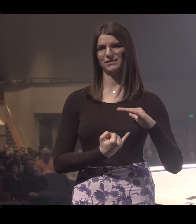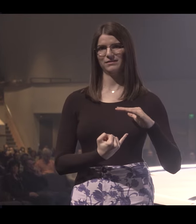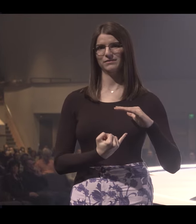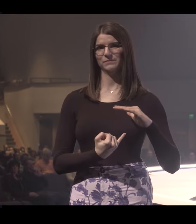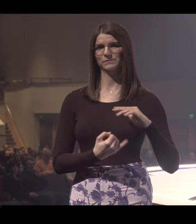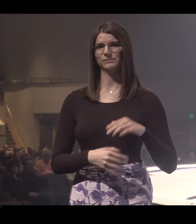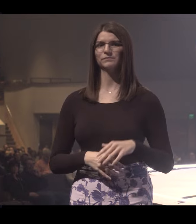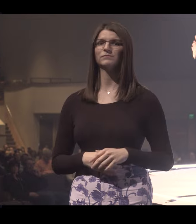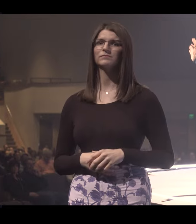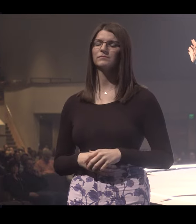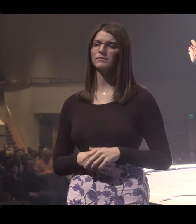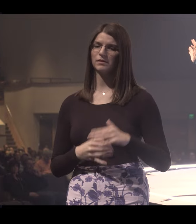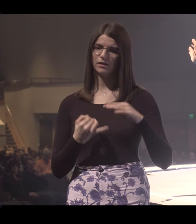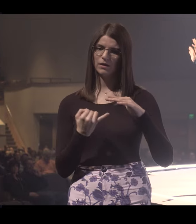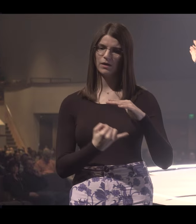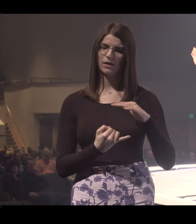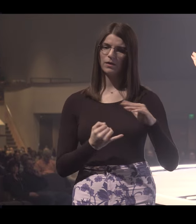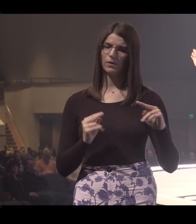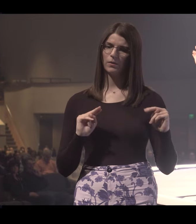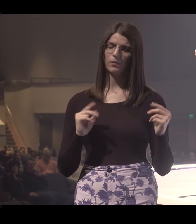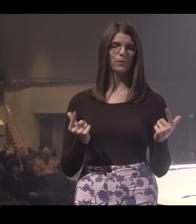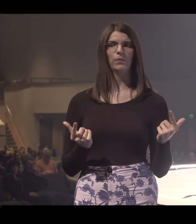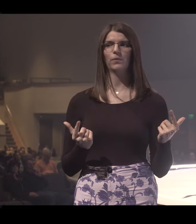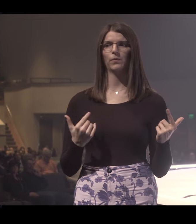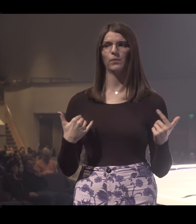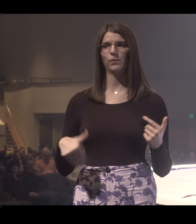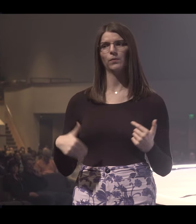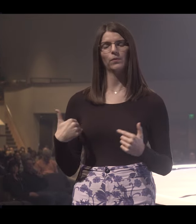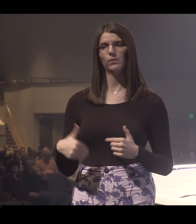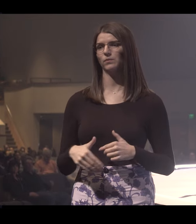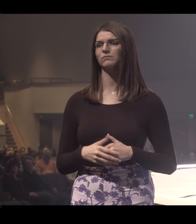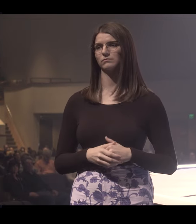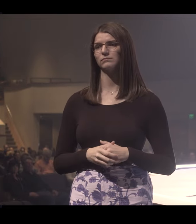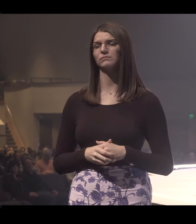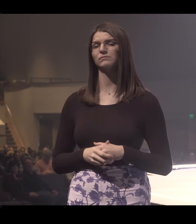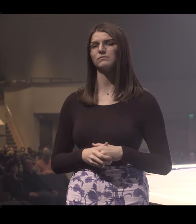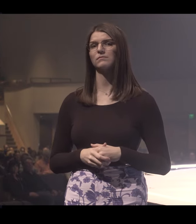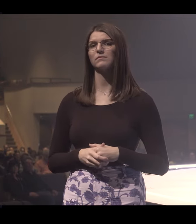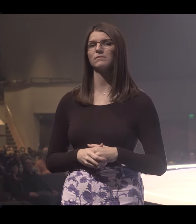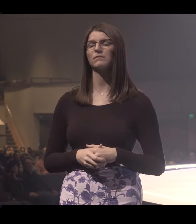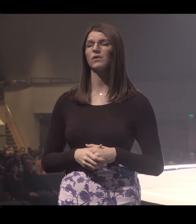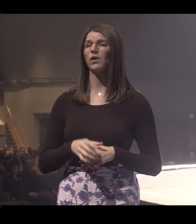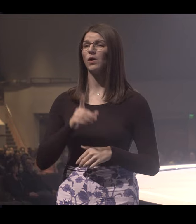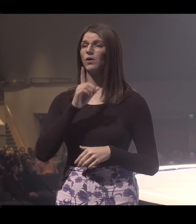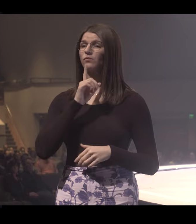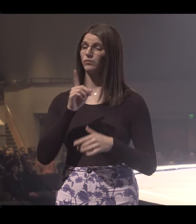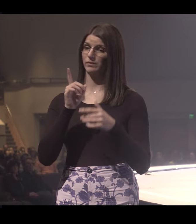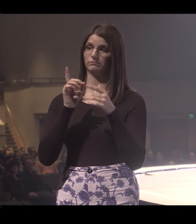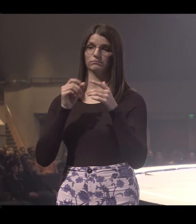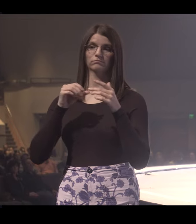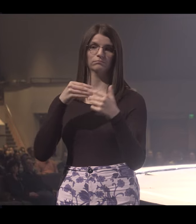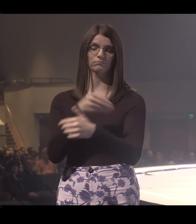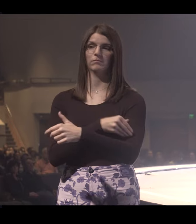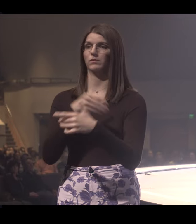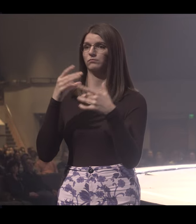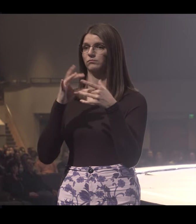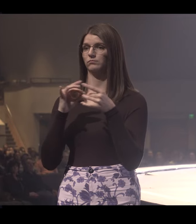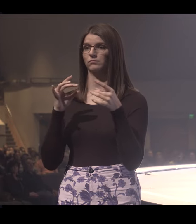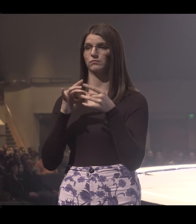Because our isolation is killing us in more ways than you could imagine. In fact, I'll make a really strong statement.